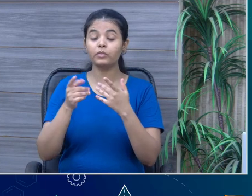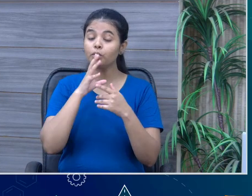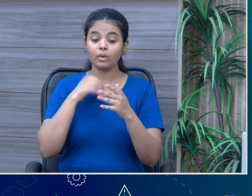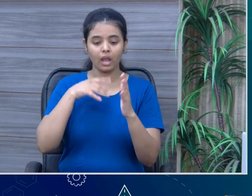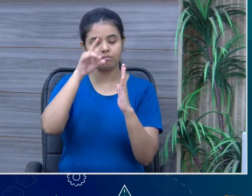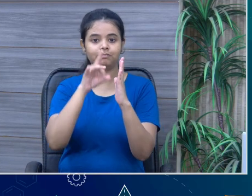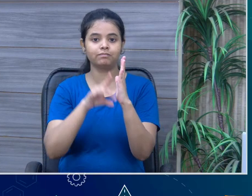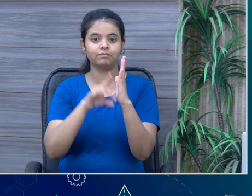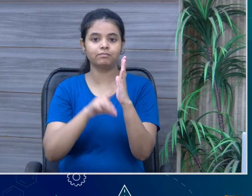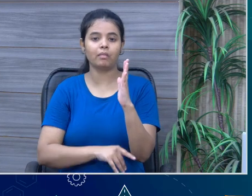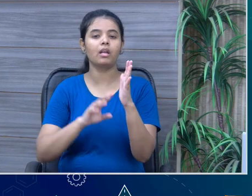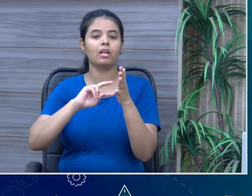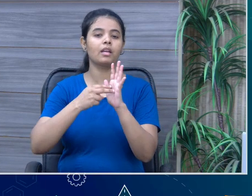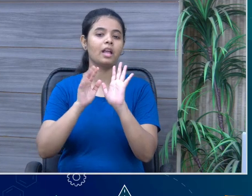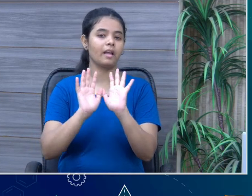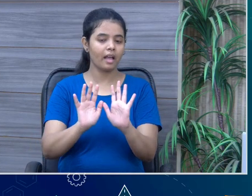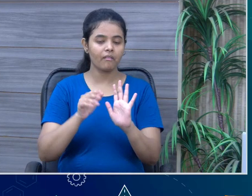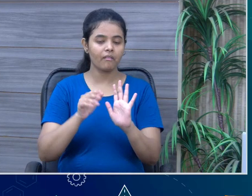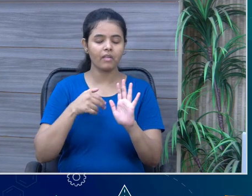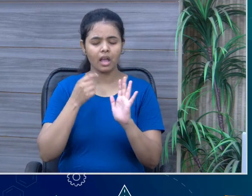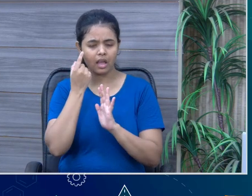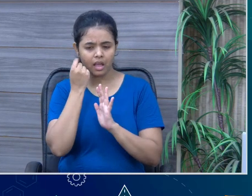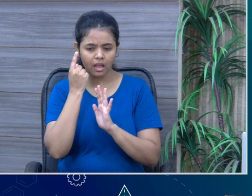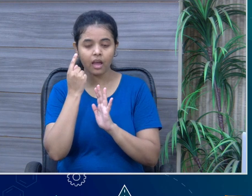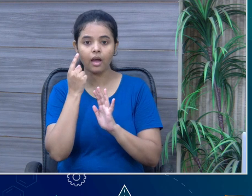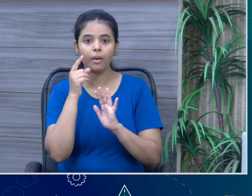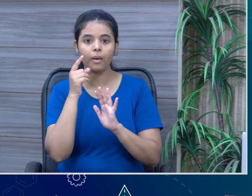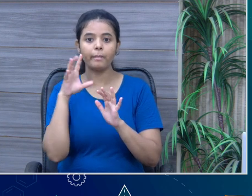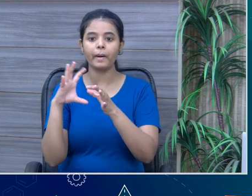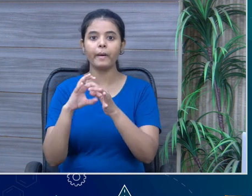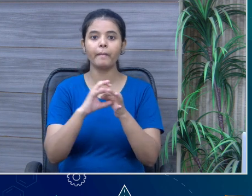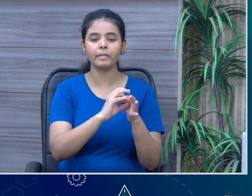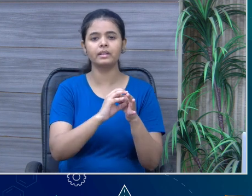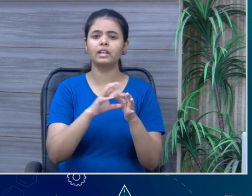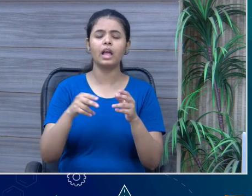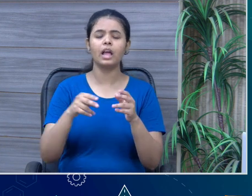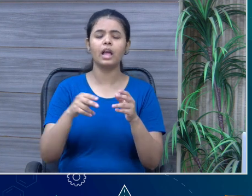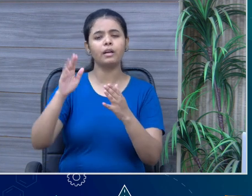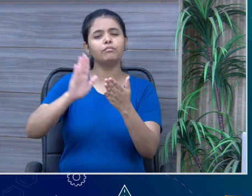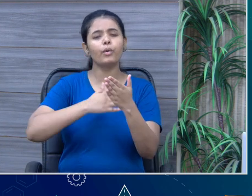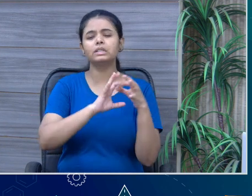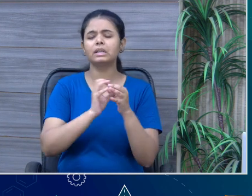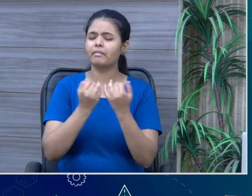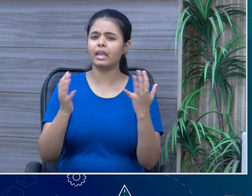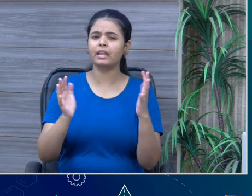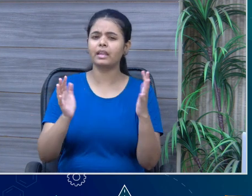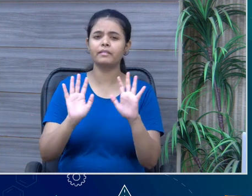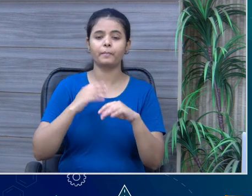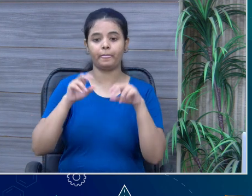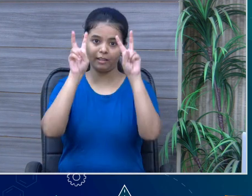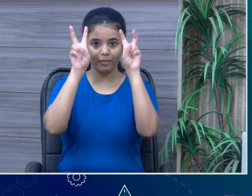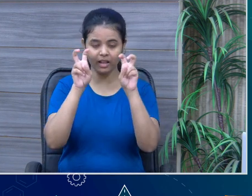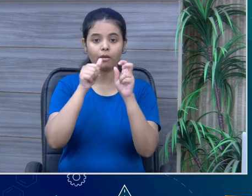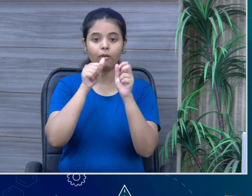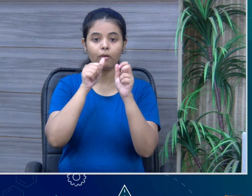meaning to it and we would like to know a lot of things related to this poem from you. So, firstly the title is